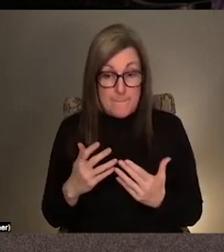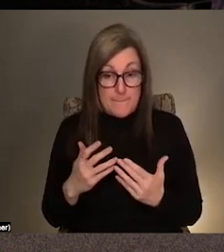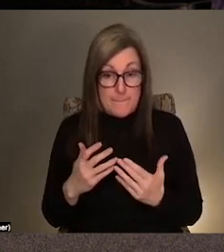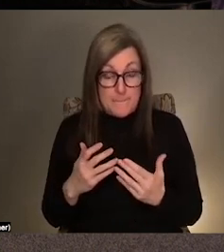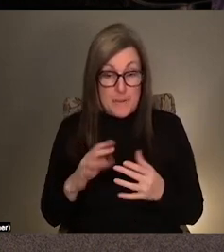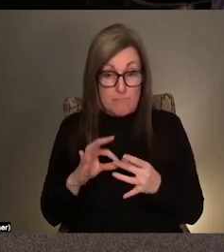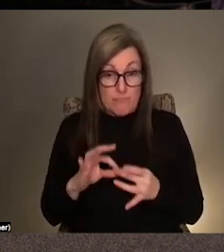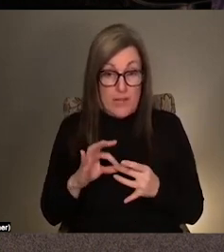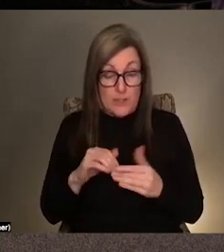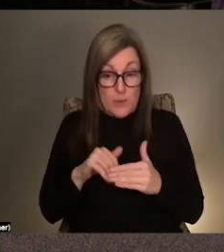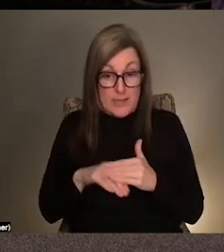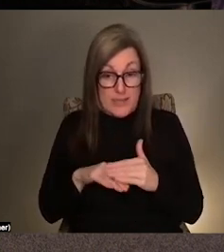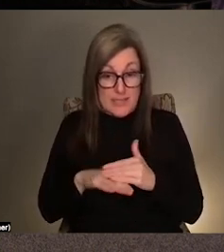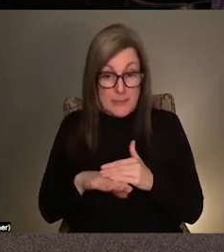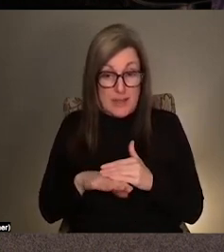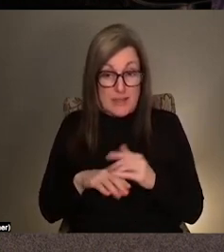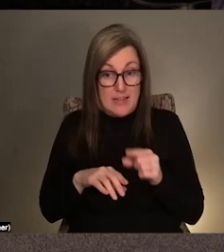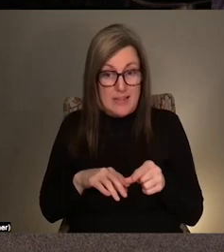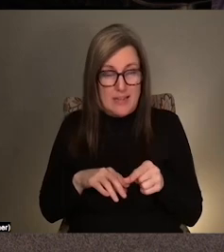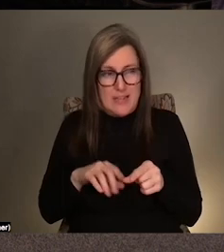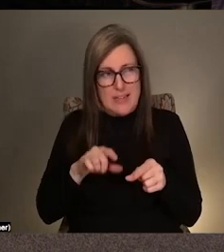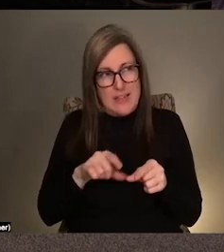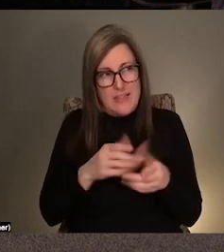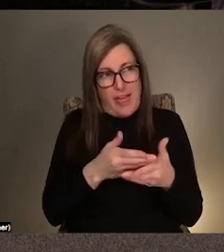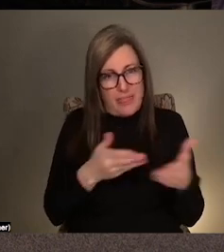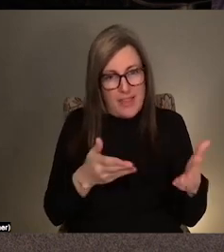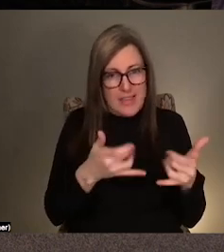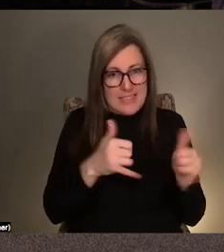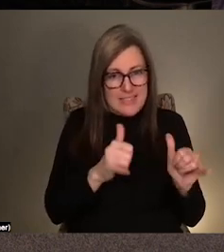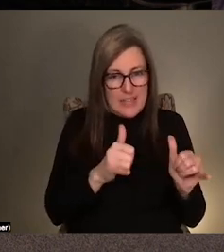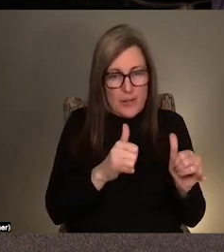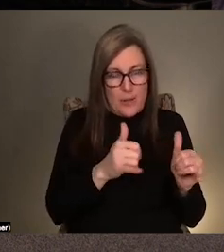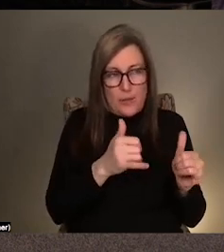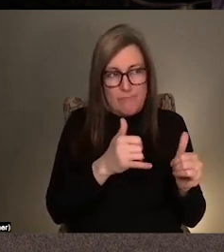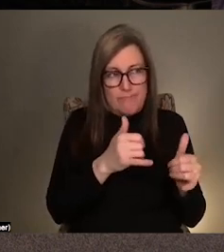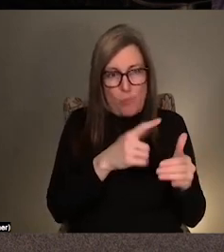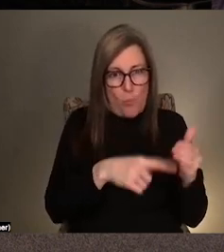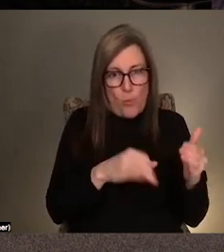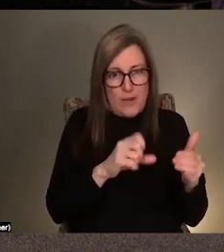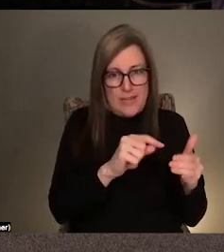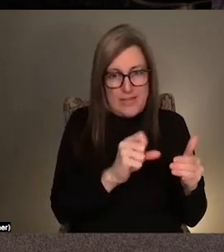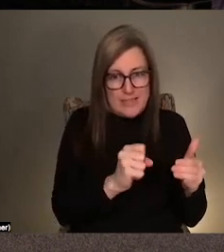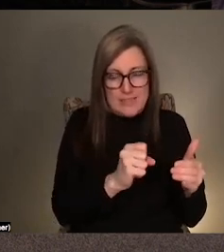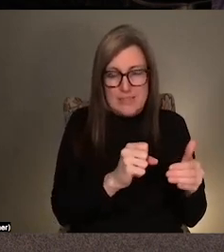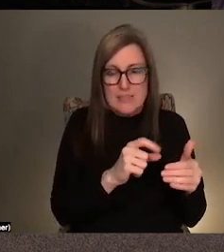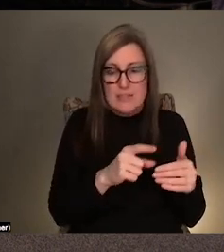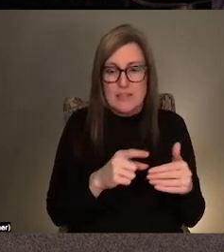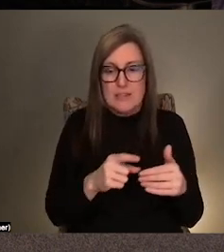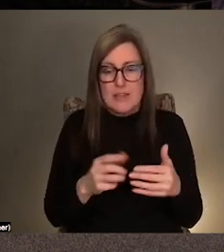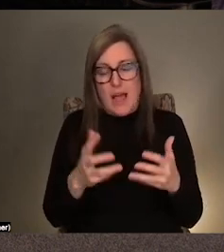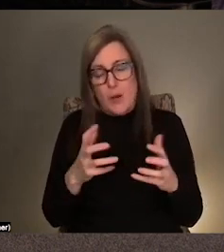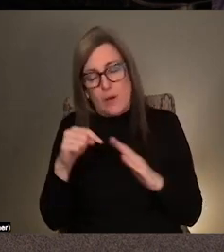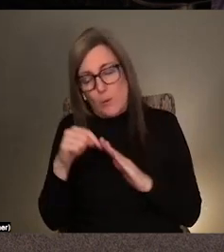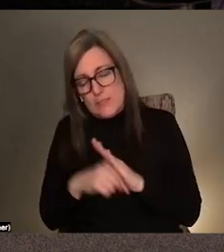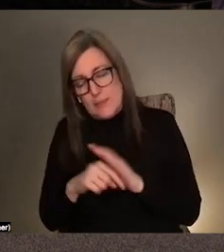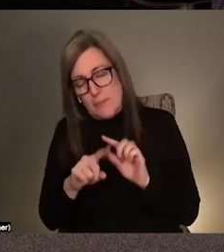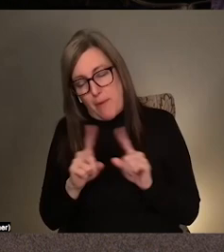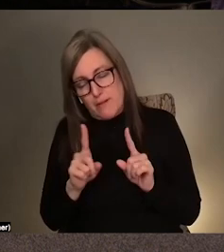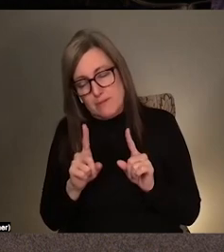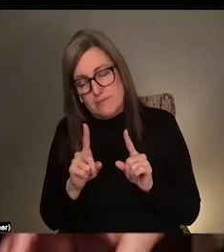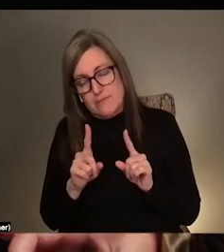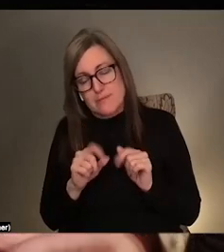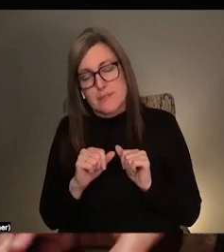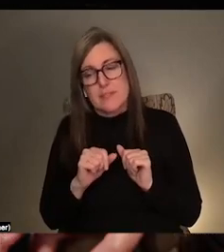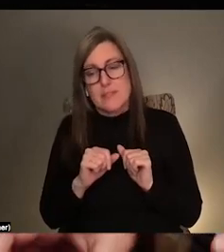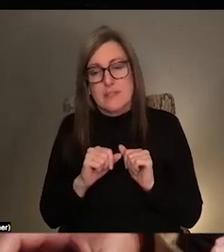that thing would still be the thing, if that makes sense. So there's something. Oh, I don't know. I don't want to go like this deep, but there's something about like the